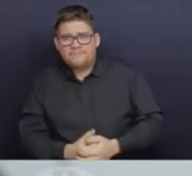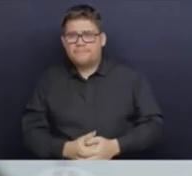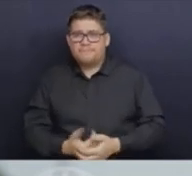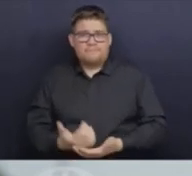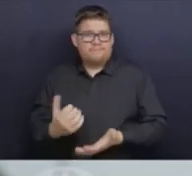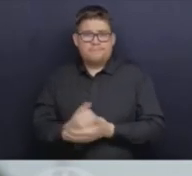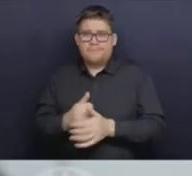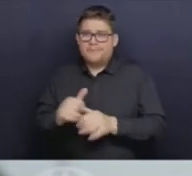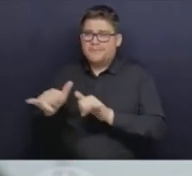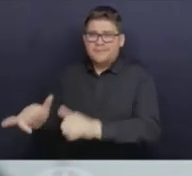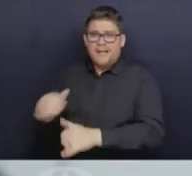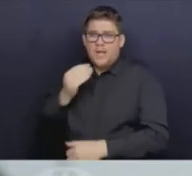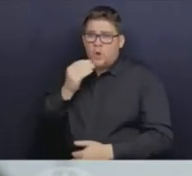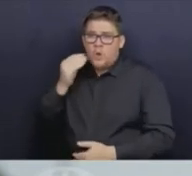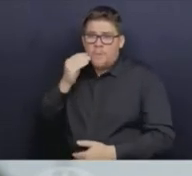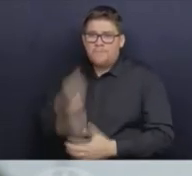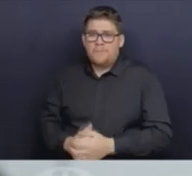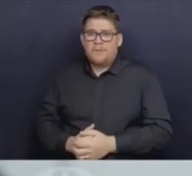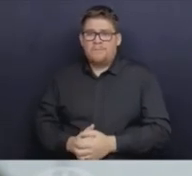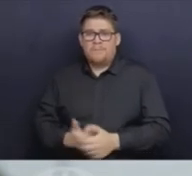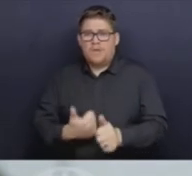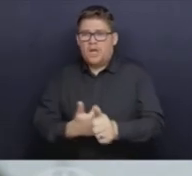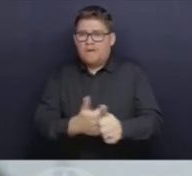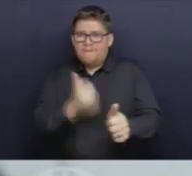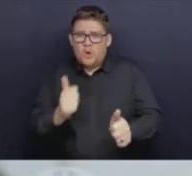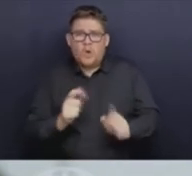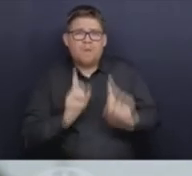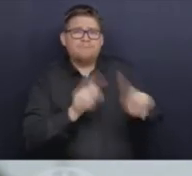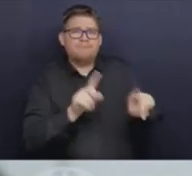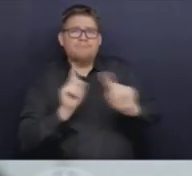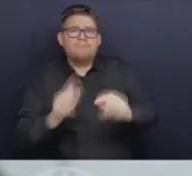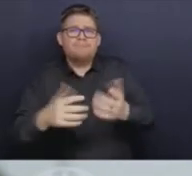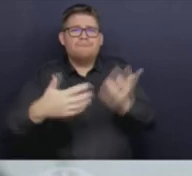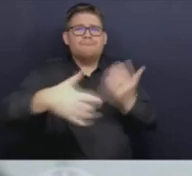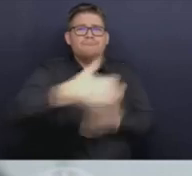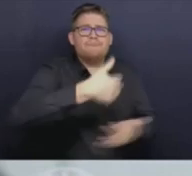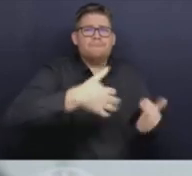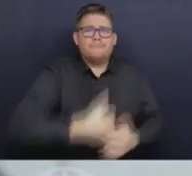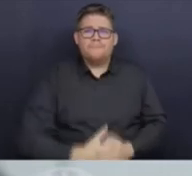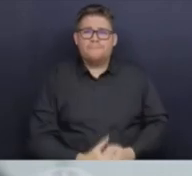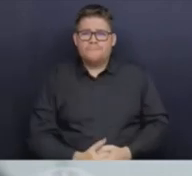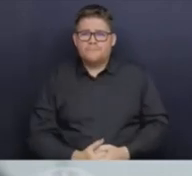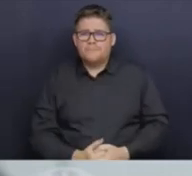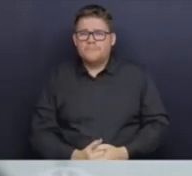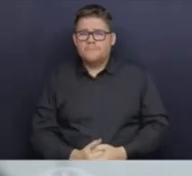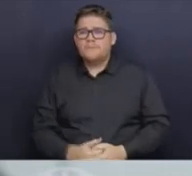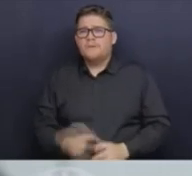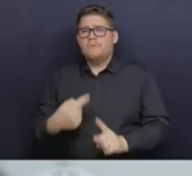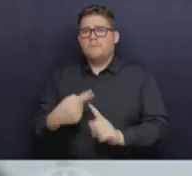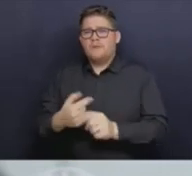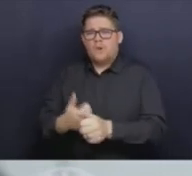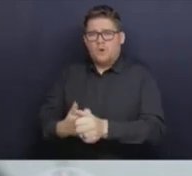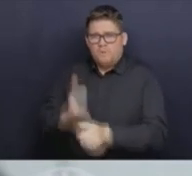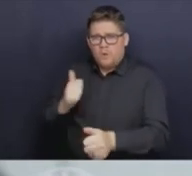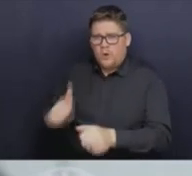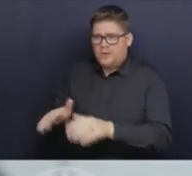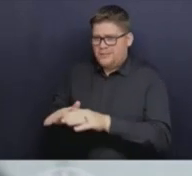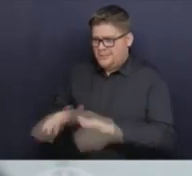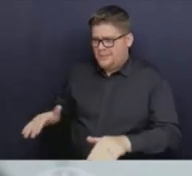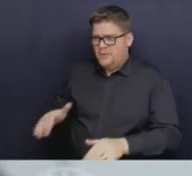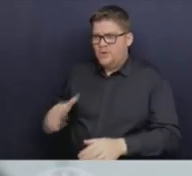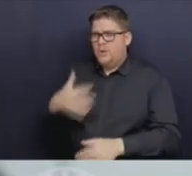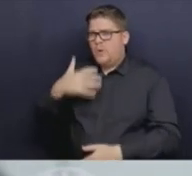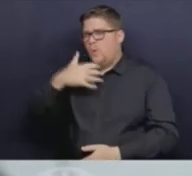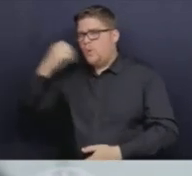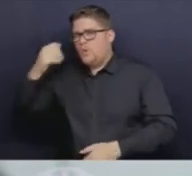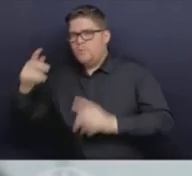away from others, and particularly avoid contact with people who are more vulnerable to severe illness themselves. It's so important,